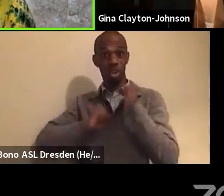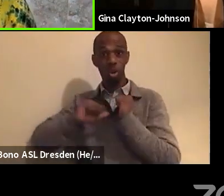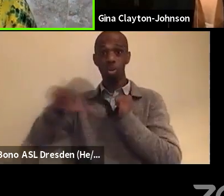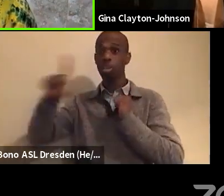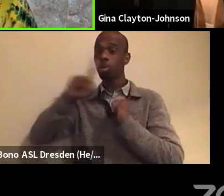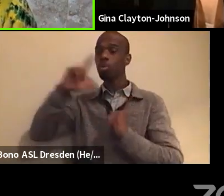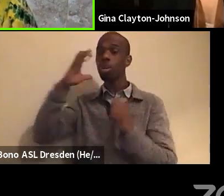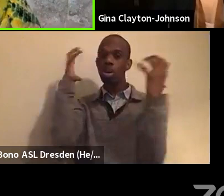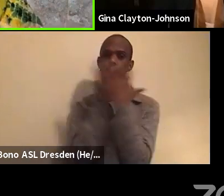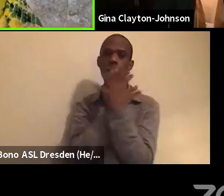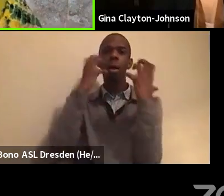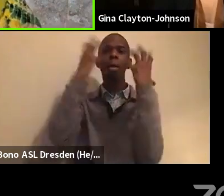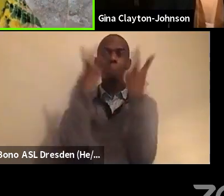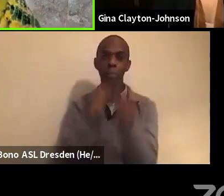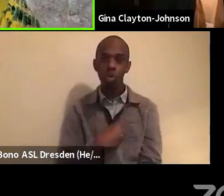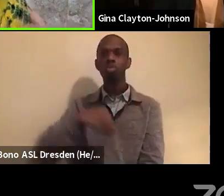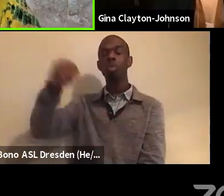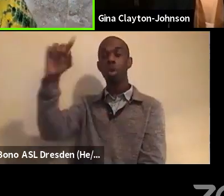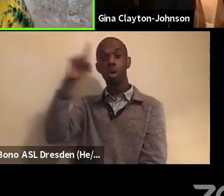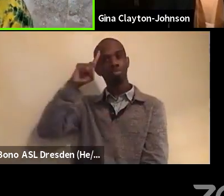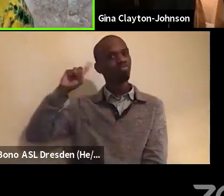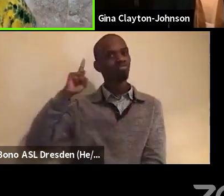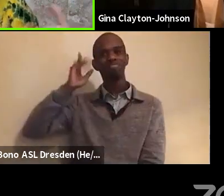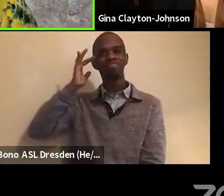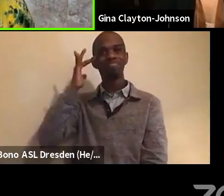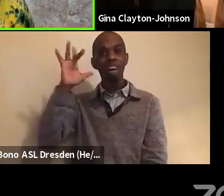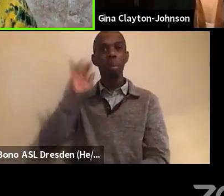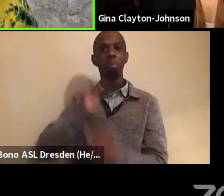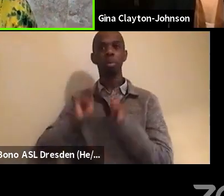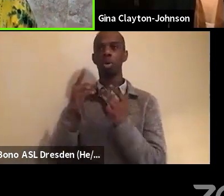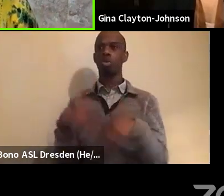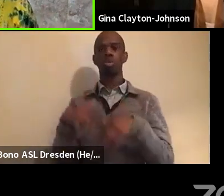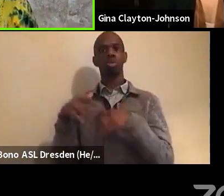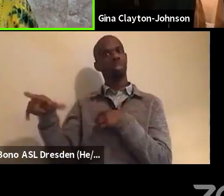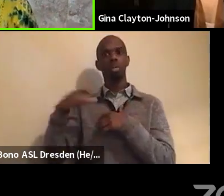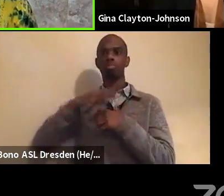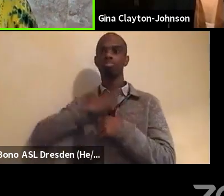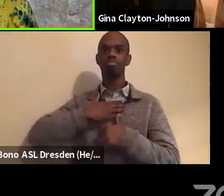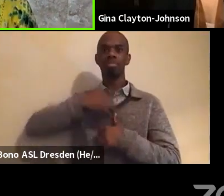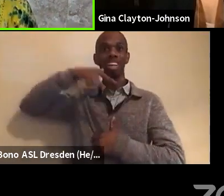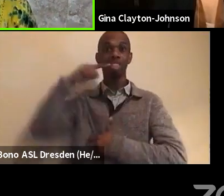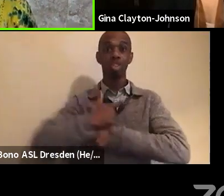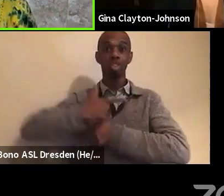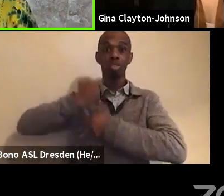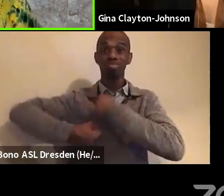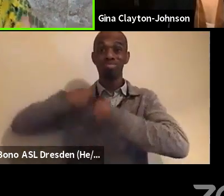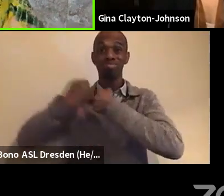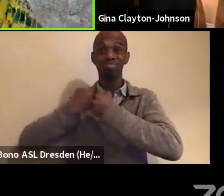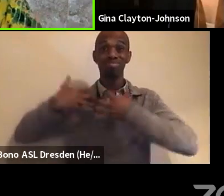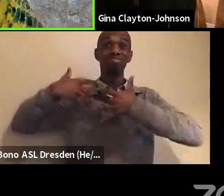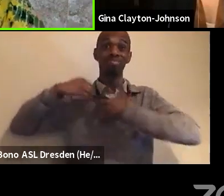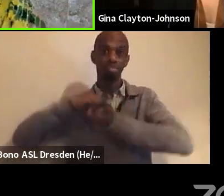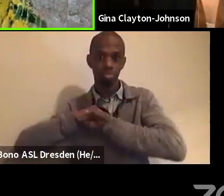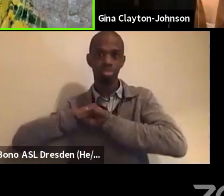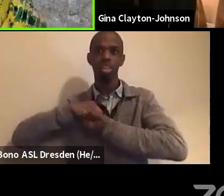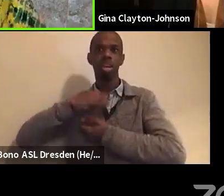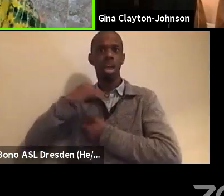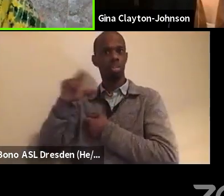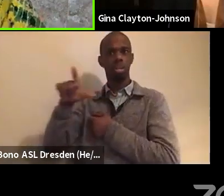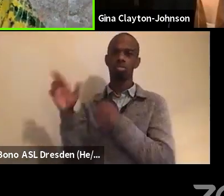and they have stuff that they, that has prepared them also individually for this moment. Patrice